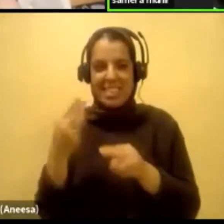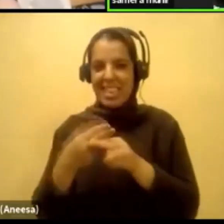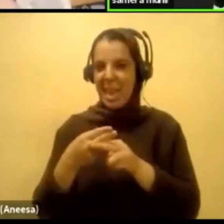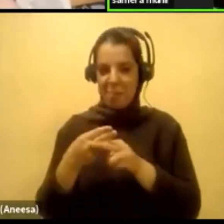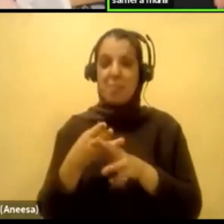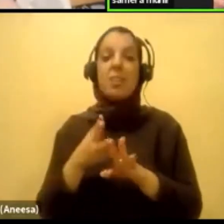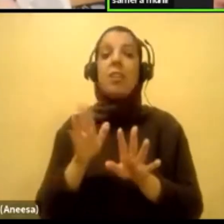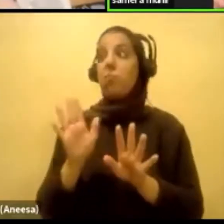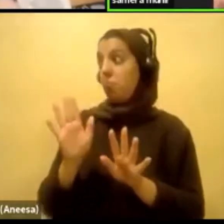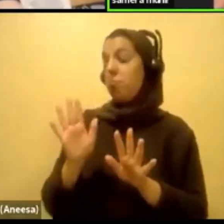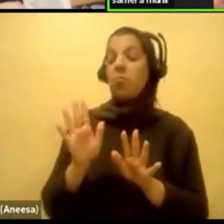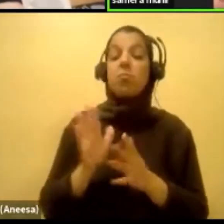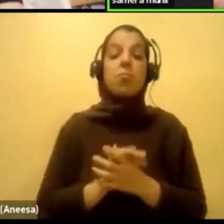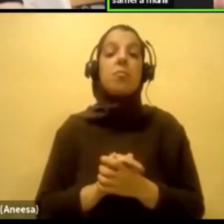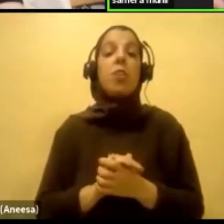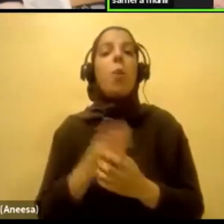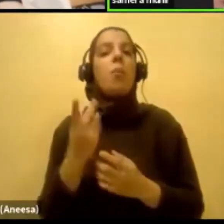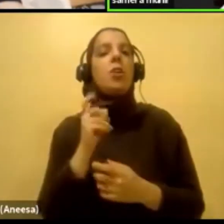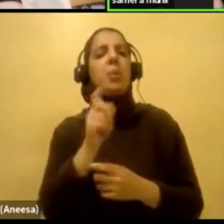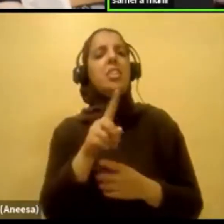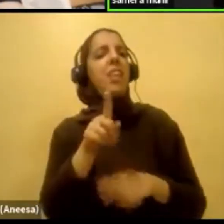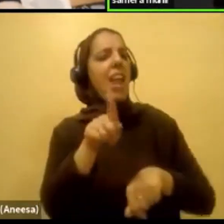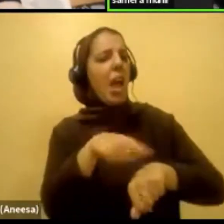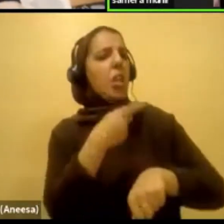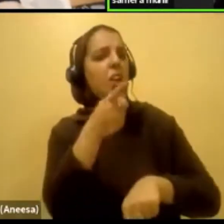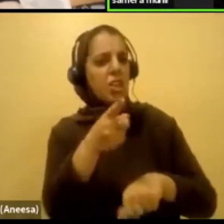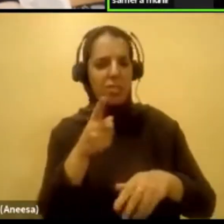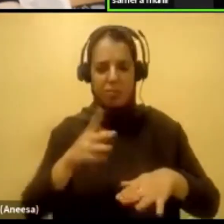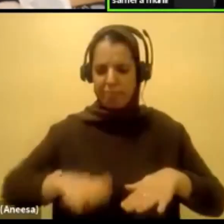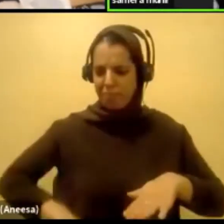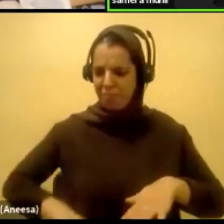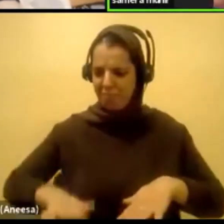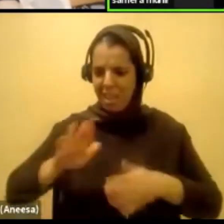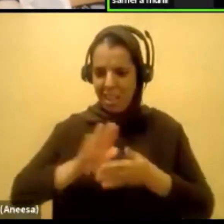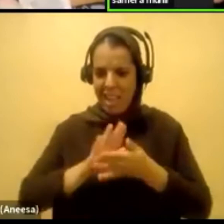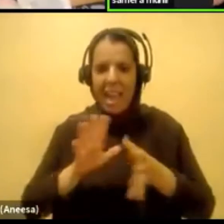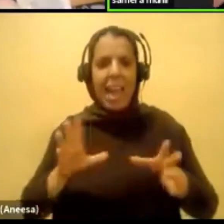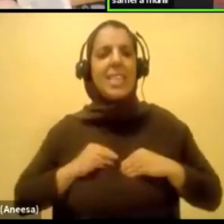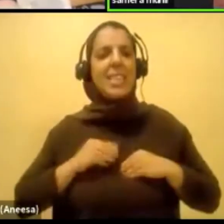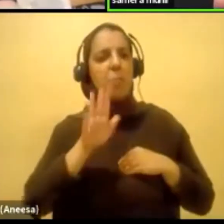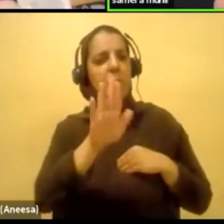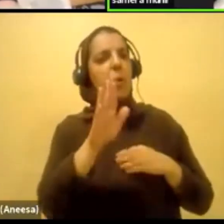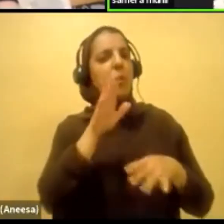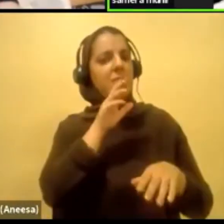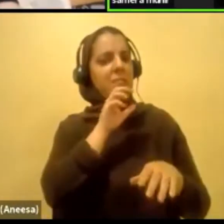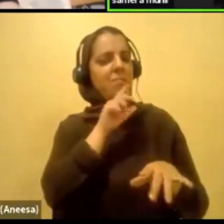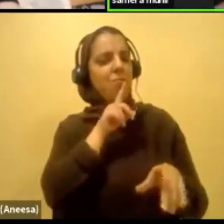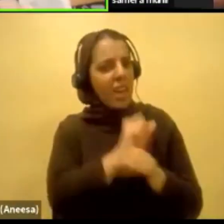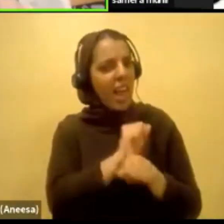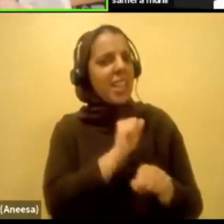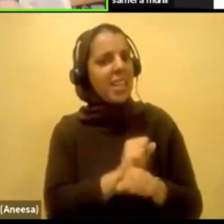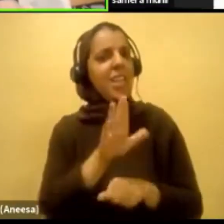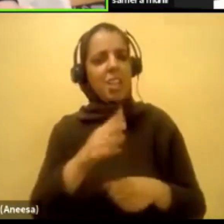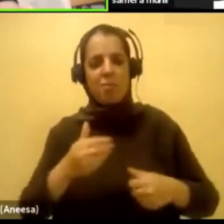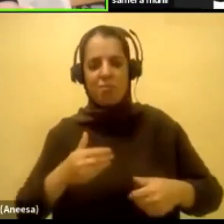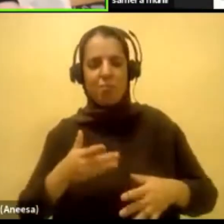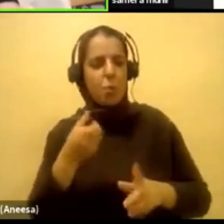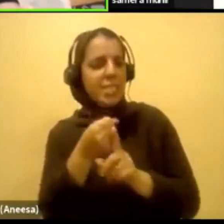one of the questions is how, how long did it take you to accept yourself and your, uh, your reality? Like, just everything.